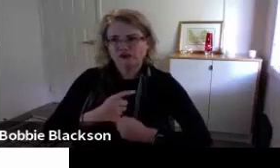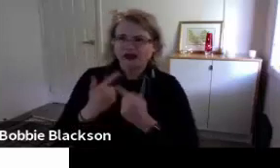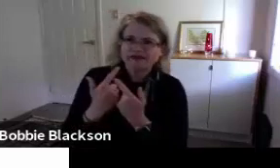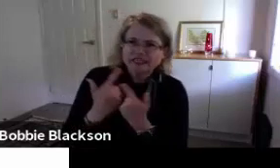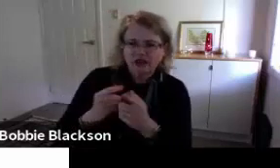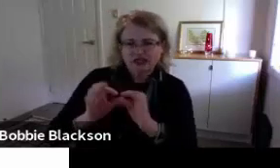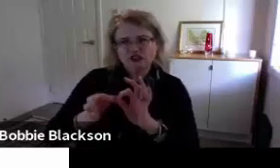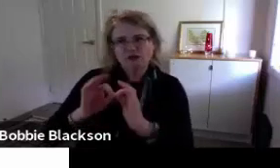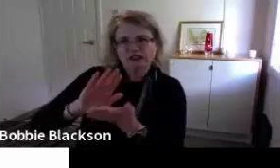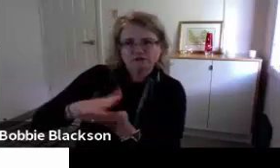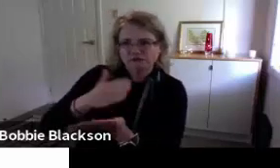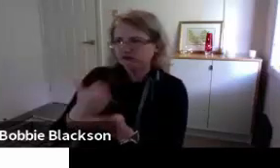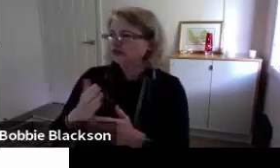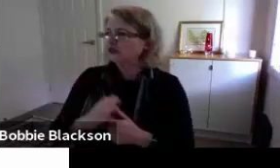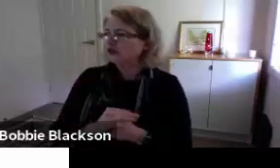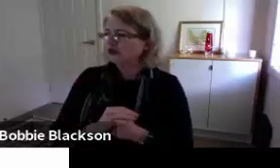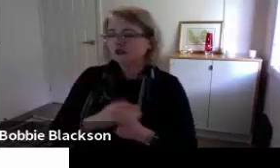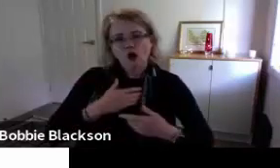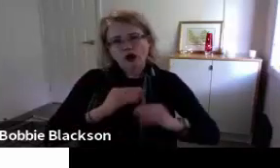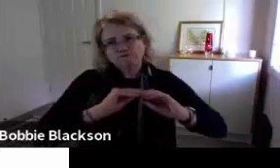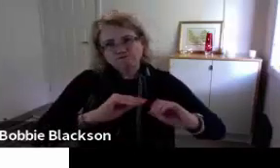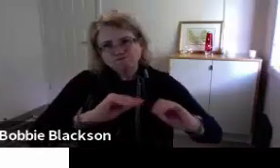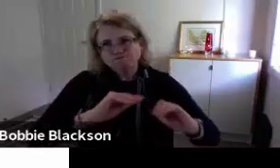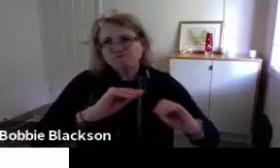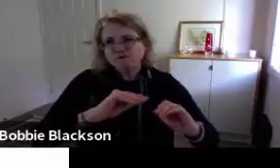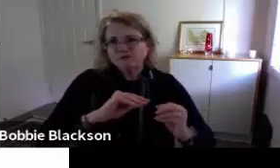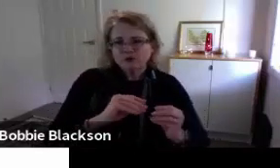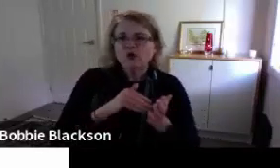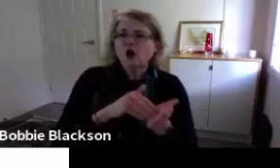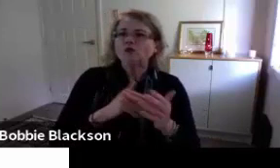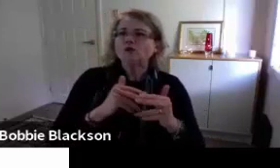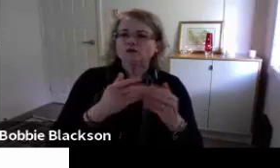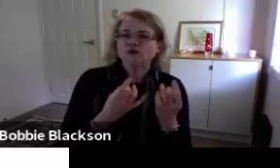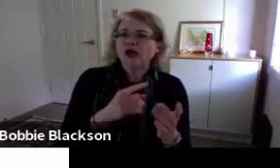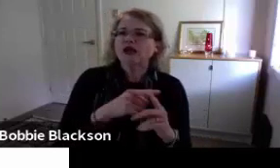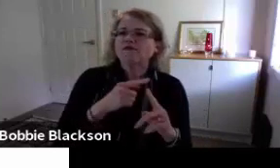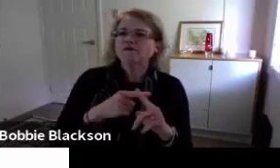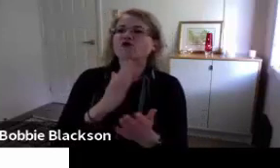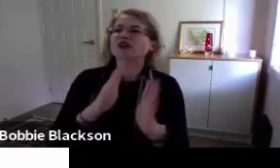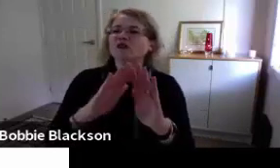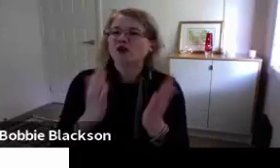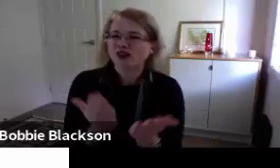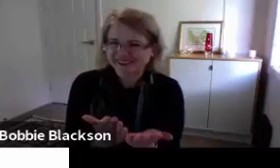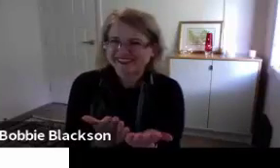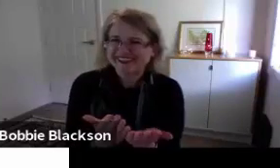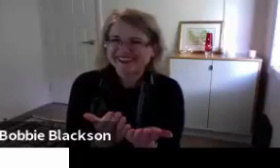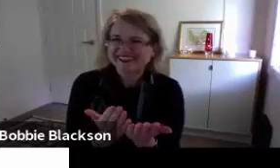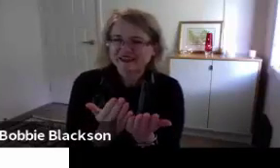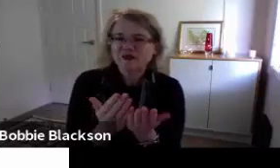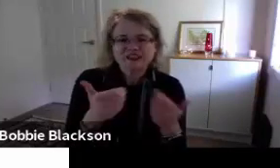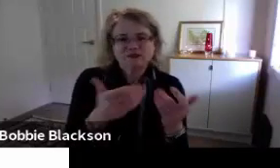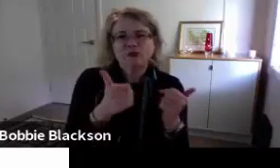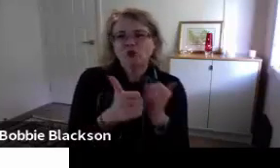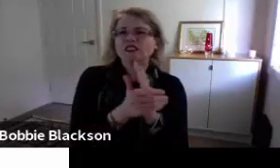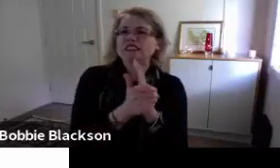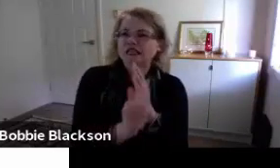negotiation skills and if they're having difficulties with the academic language or the interpreters that are required